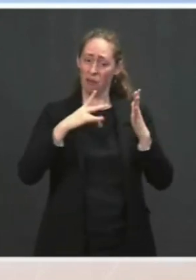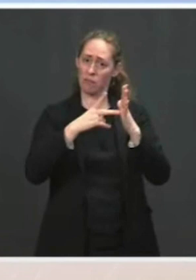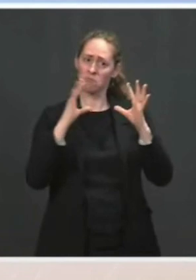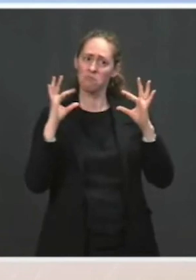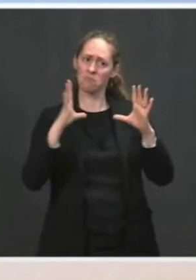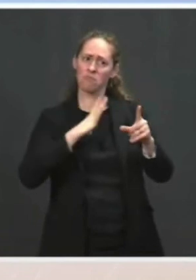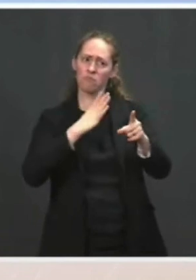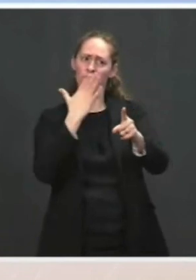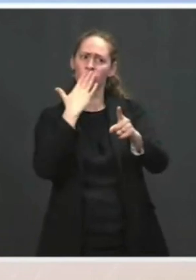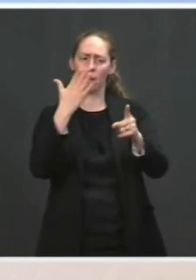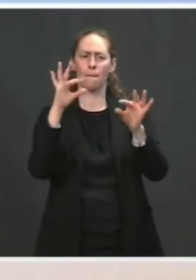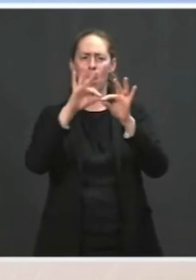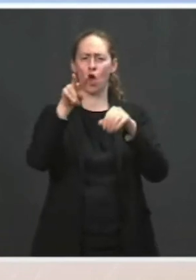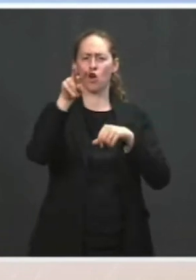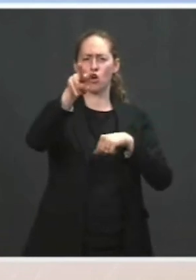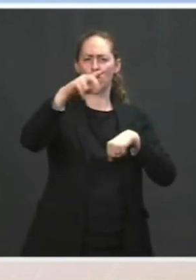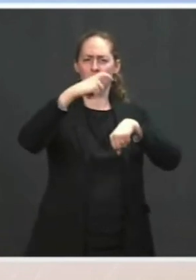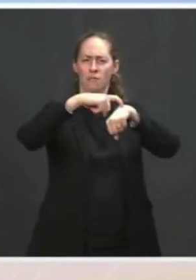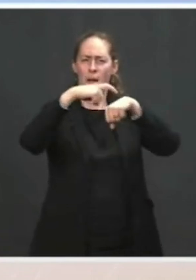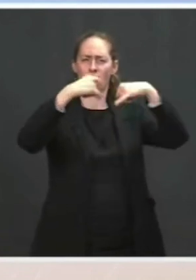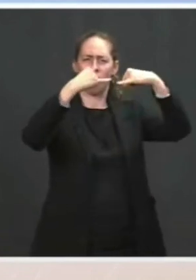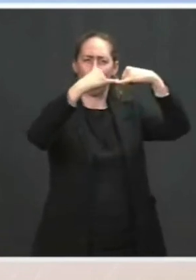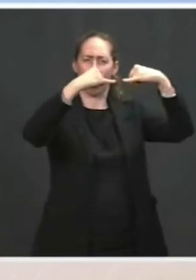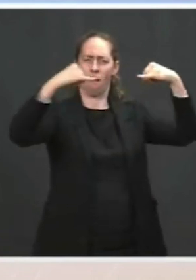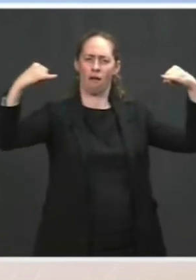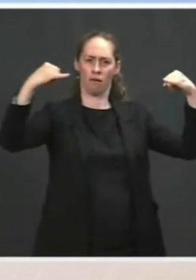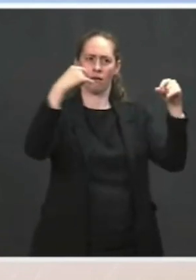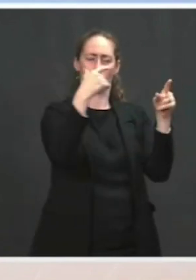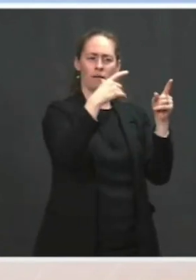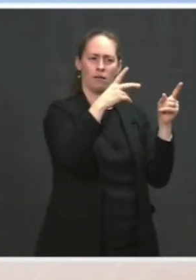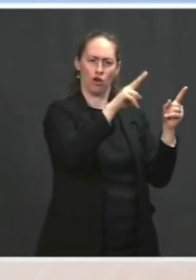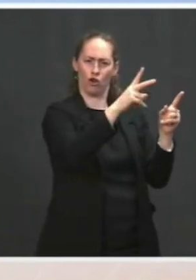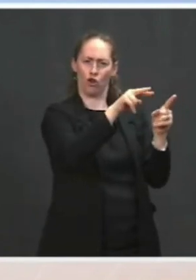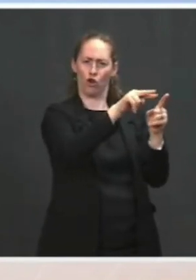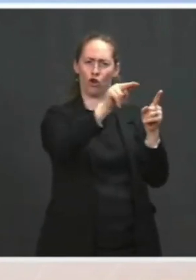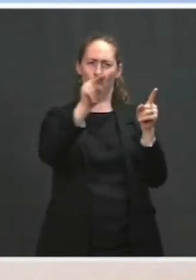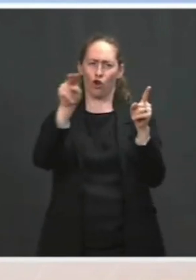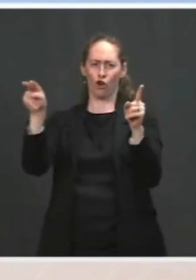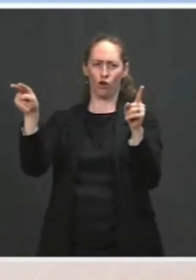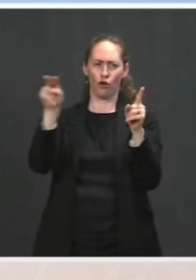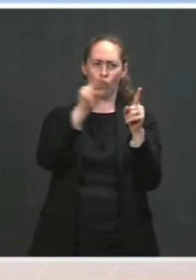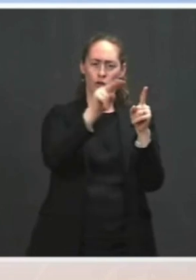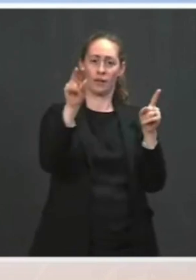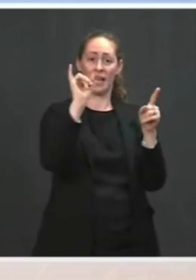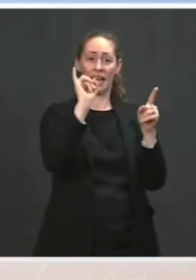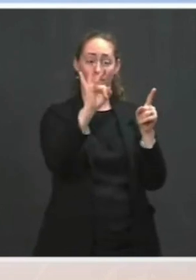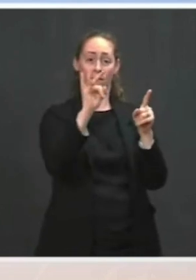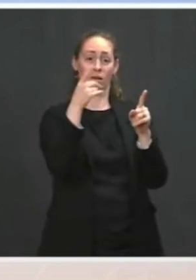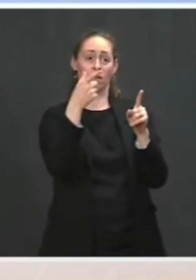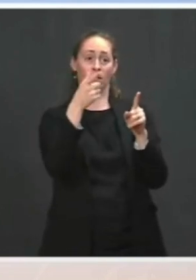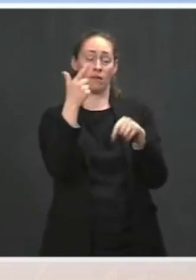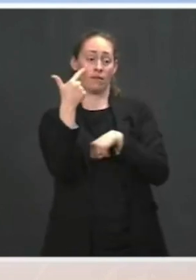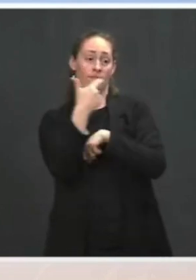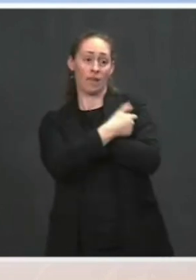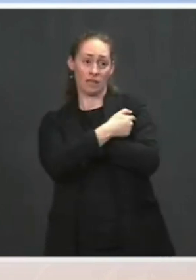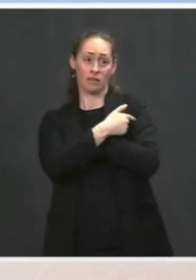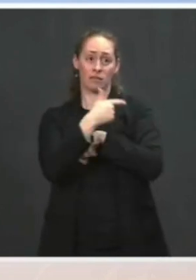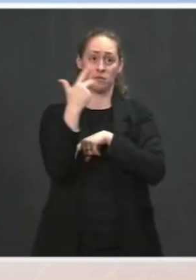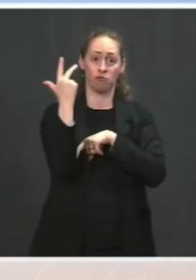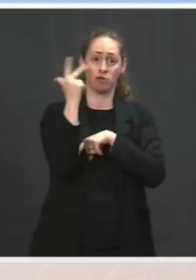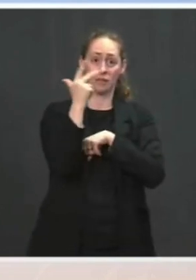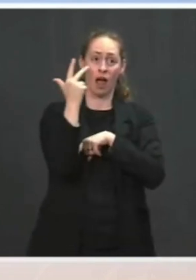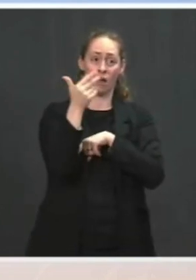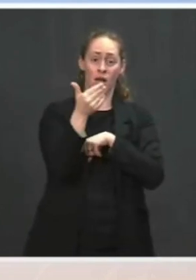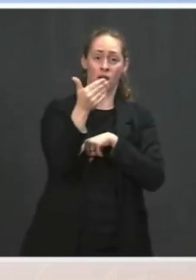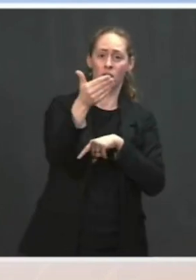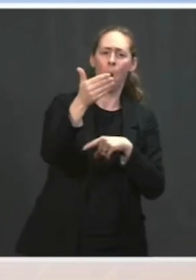timeframe, when this occurs, it's pretty tight from a few days, six to 13 days from the